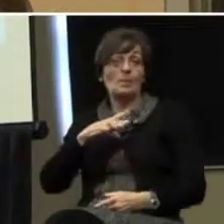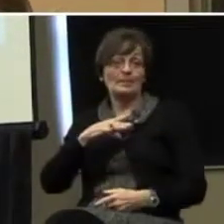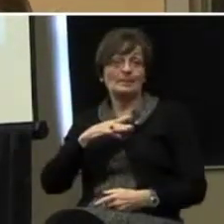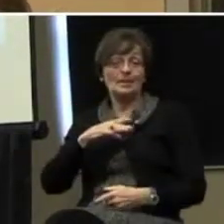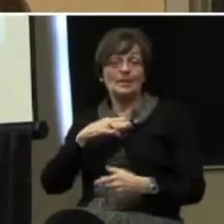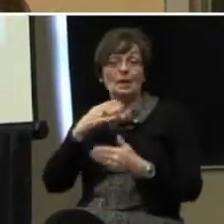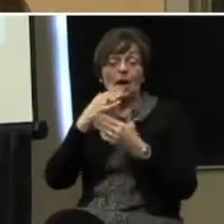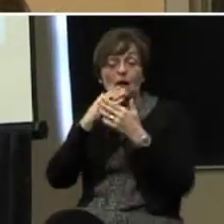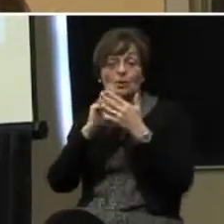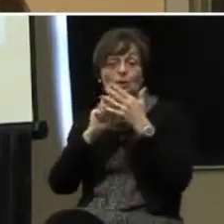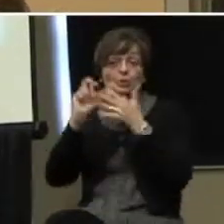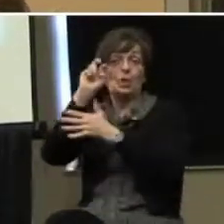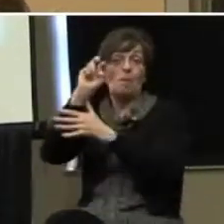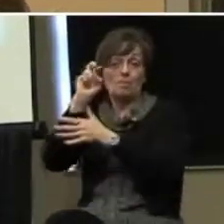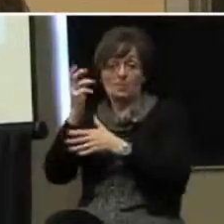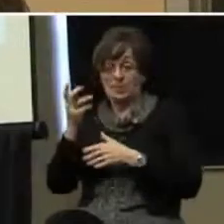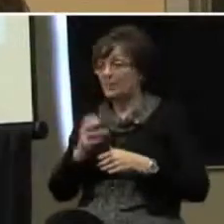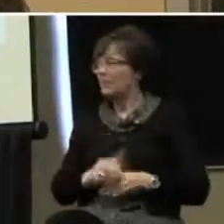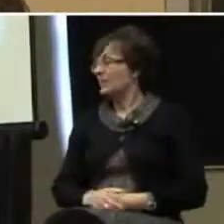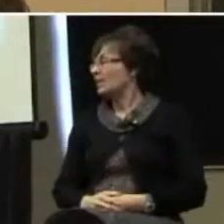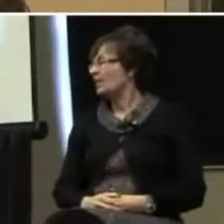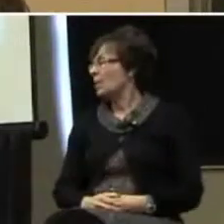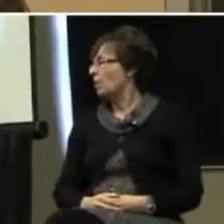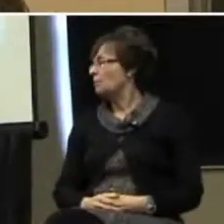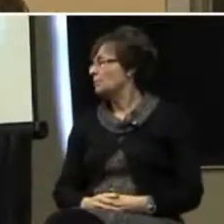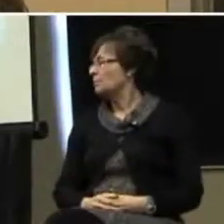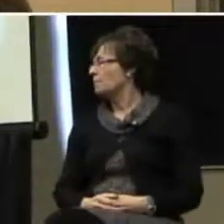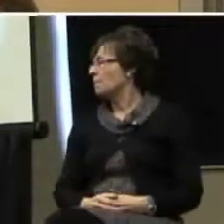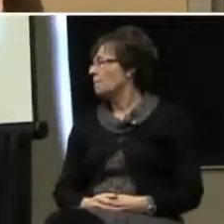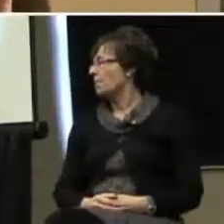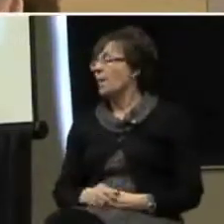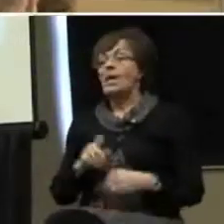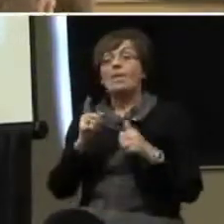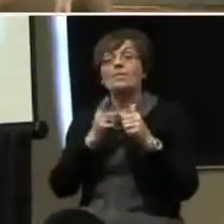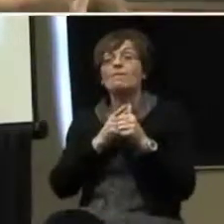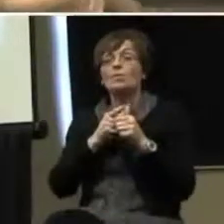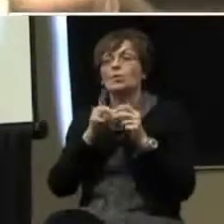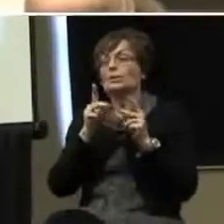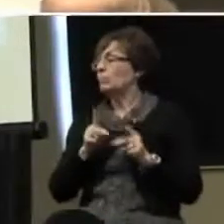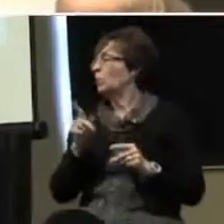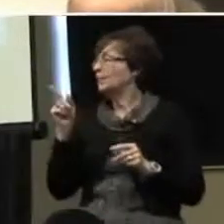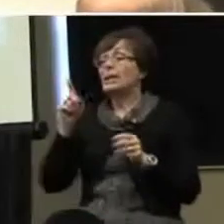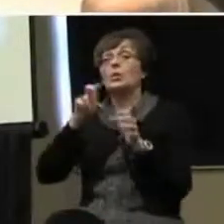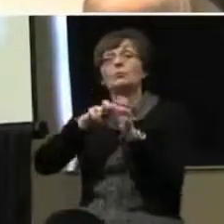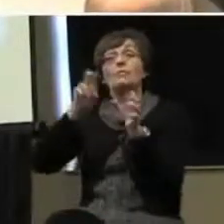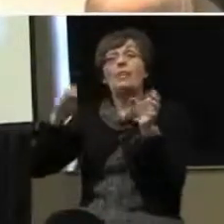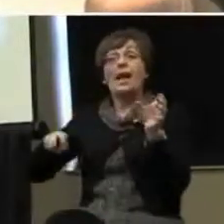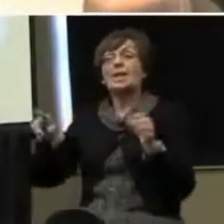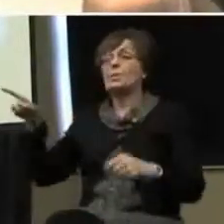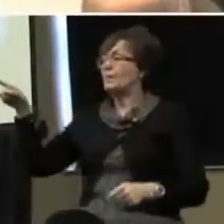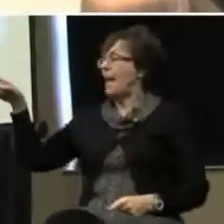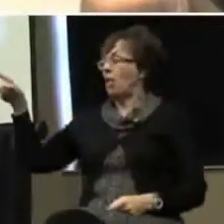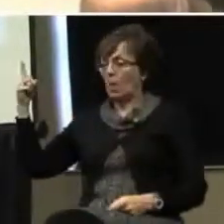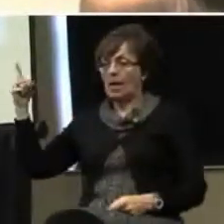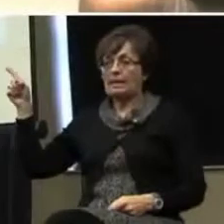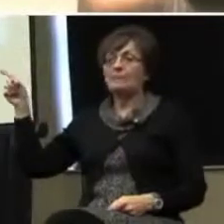jump there. But we did slowly. The first person we faded was this person,